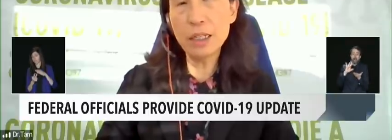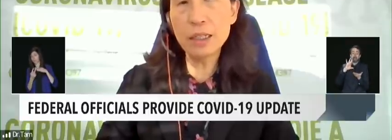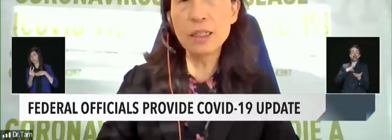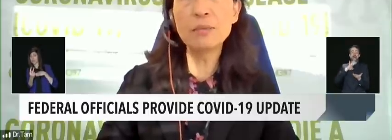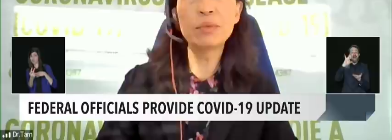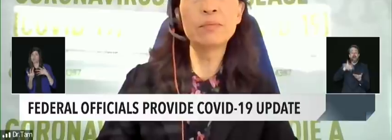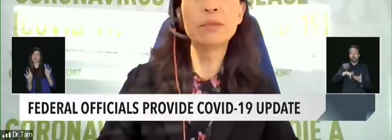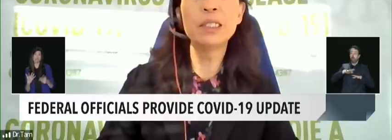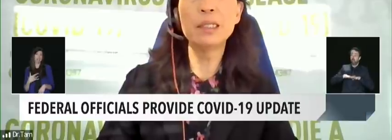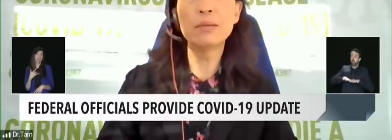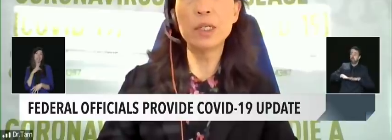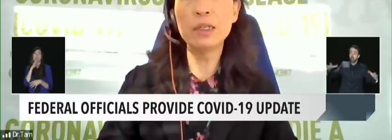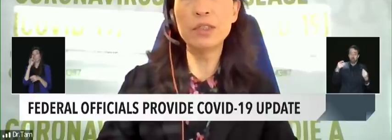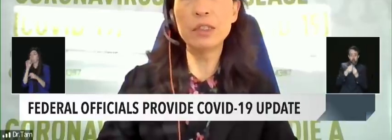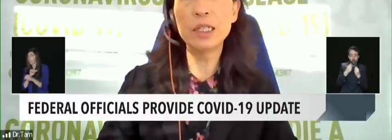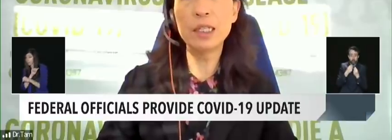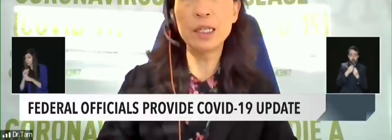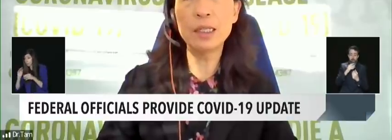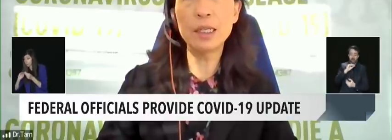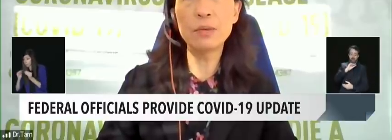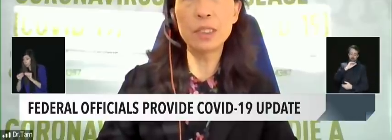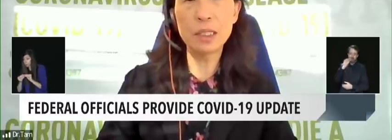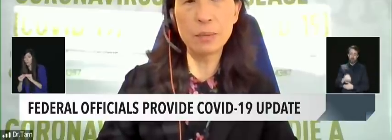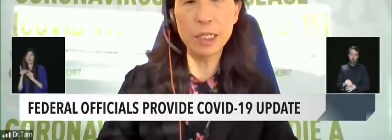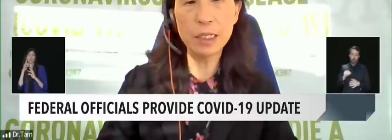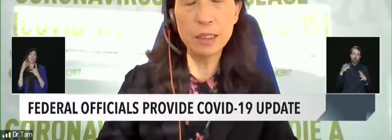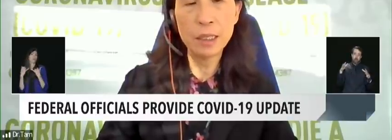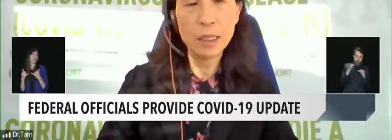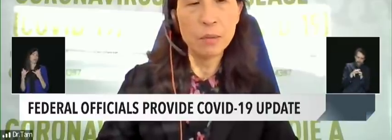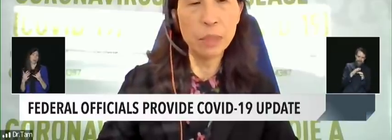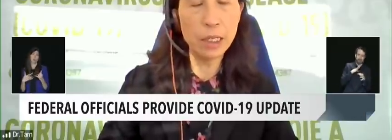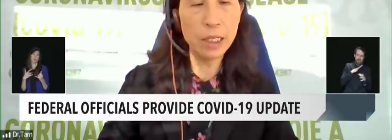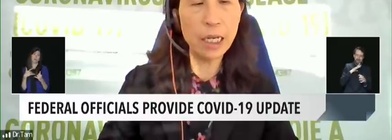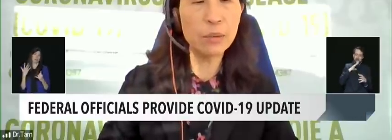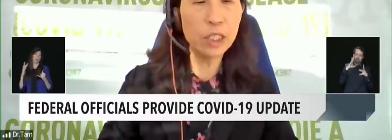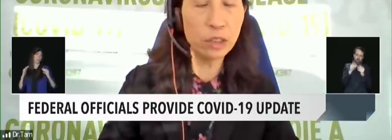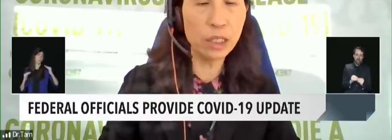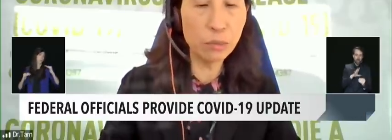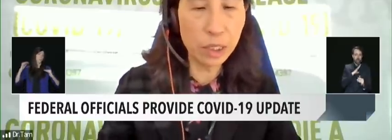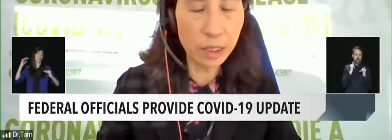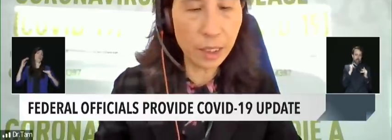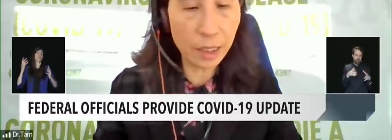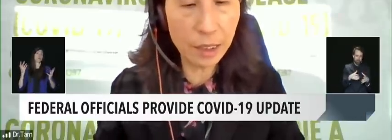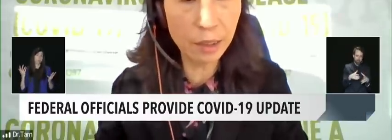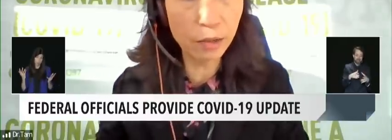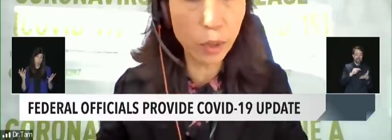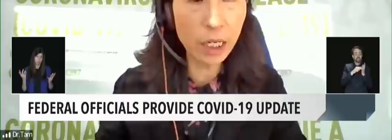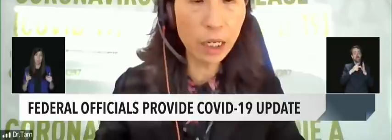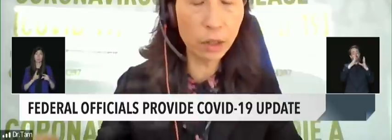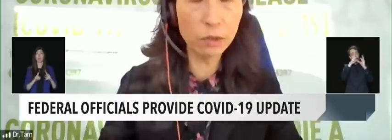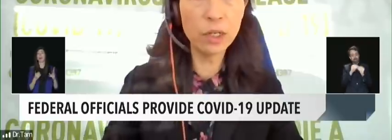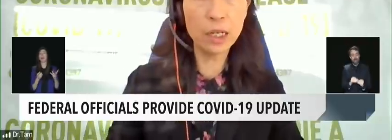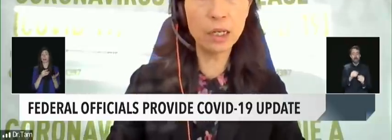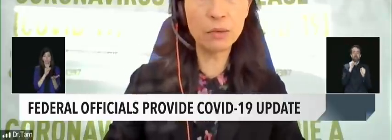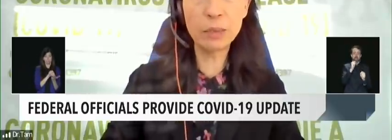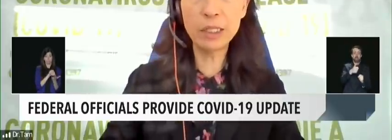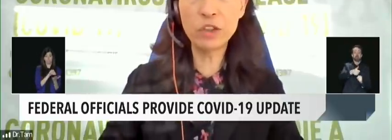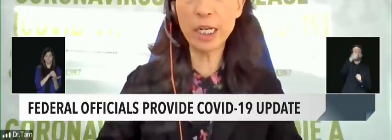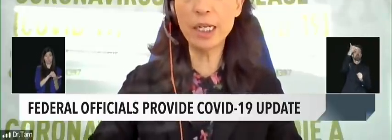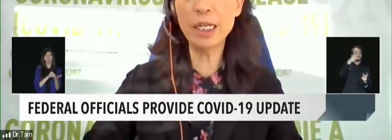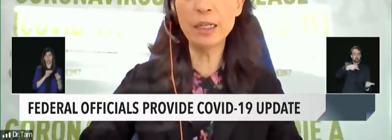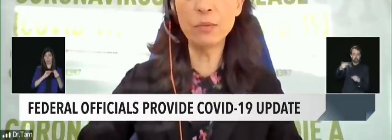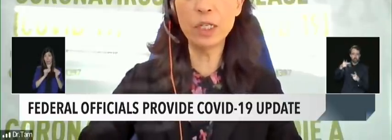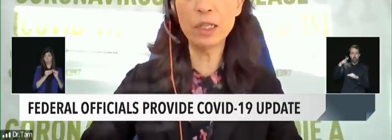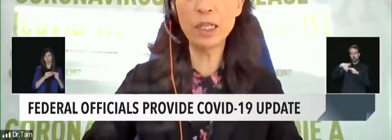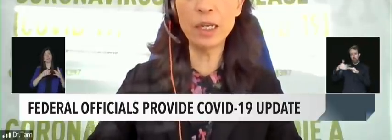to be higher than in preceding waves, so I think that was expected, but the absolute numbers are still quite low. We've